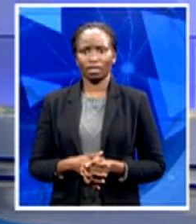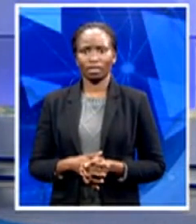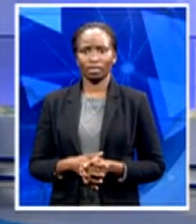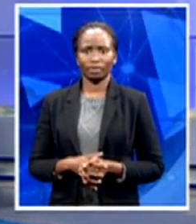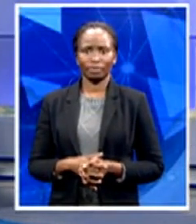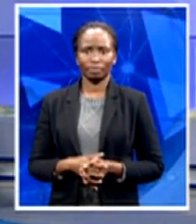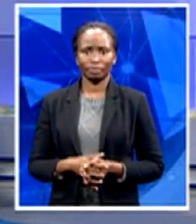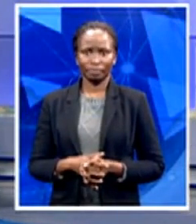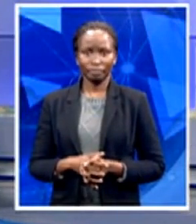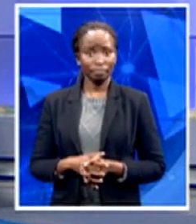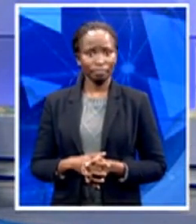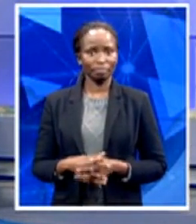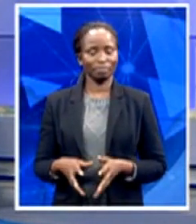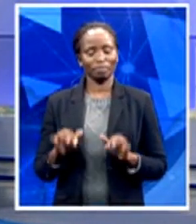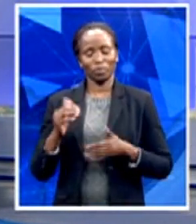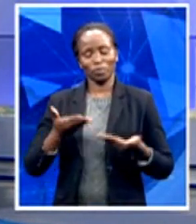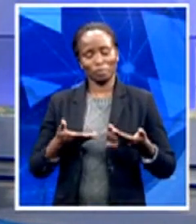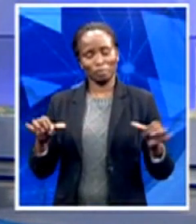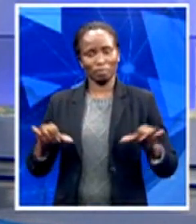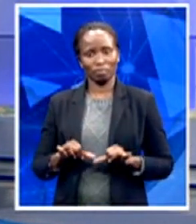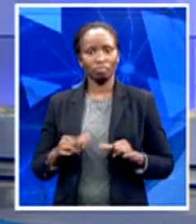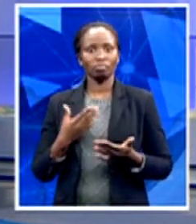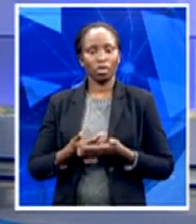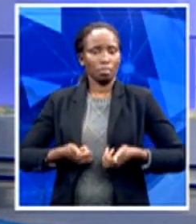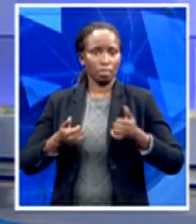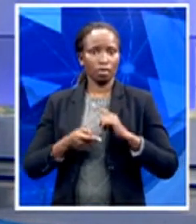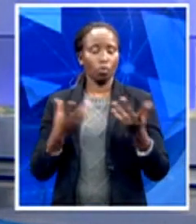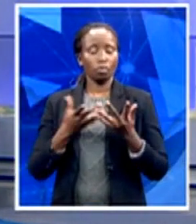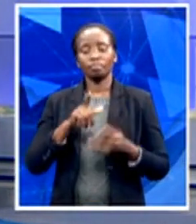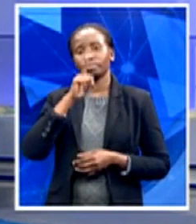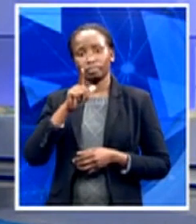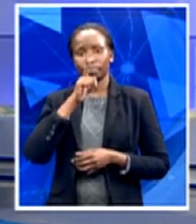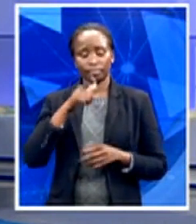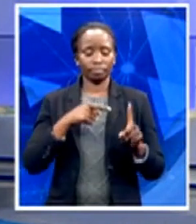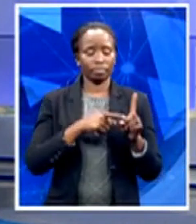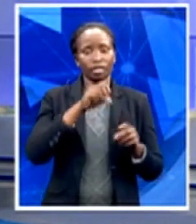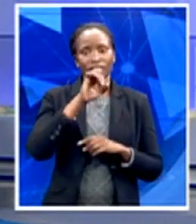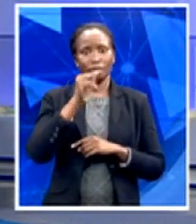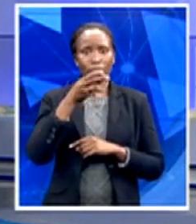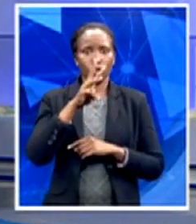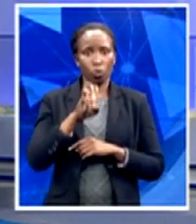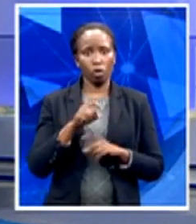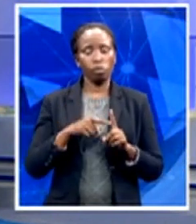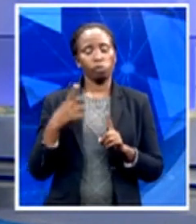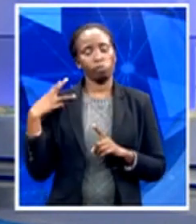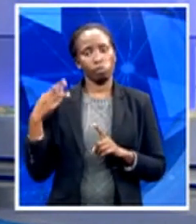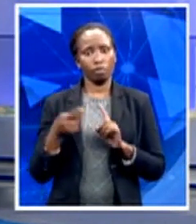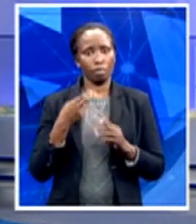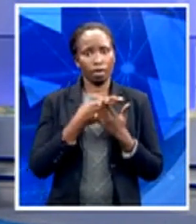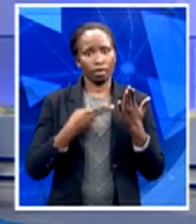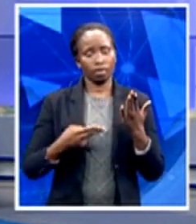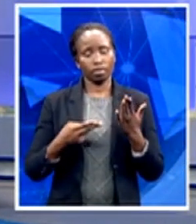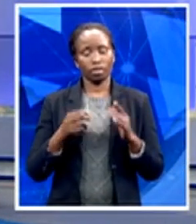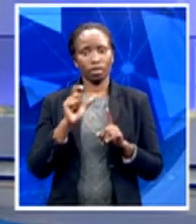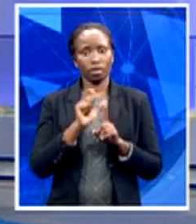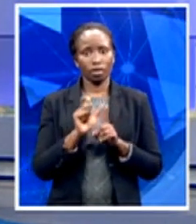Let's take you back to Peter Maritzberg. Simpiwe Makanya has got the Minister of Arts and Culture, Minister Nati Mtietwa. Simpiwe, what's the Minister